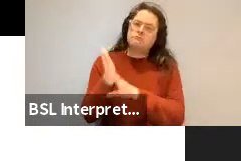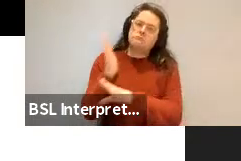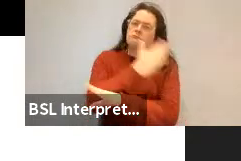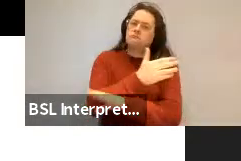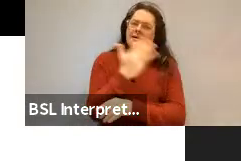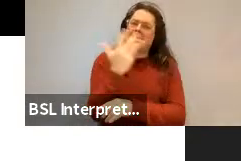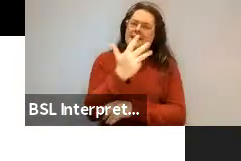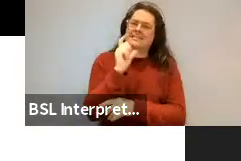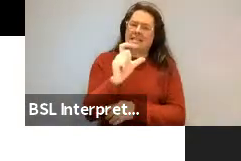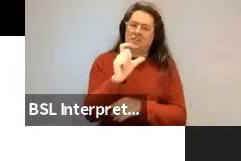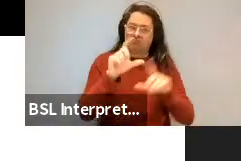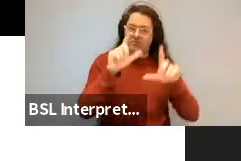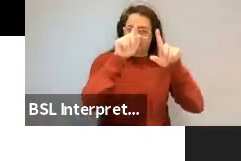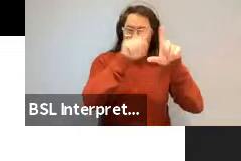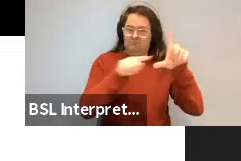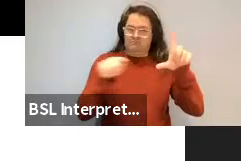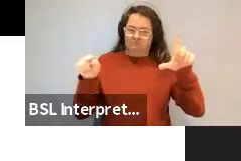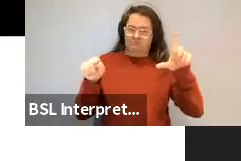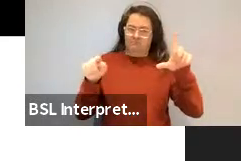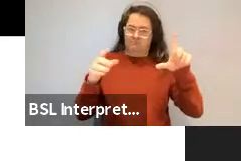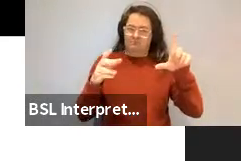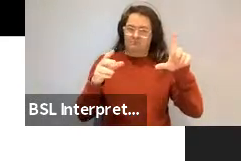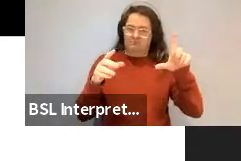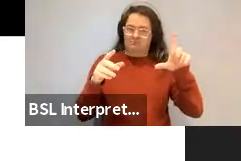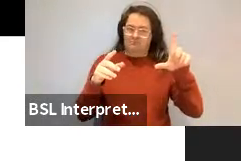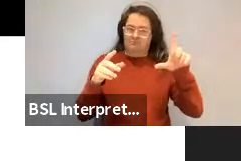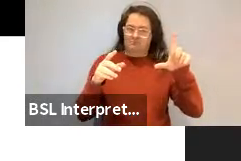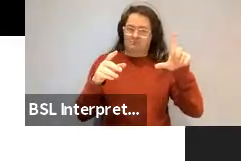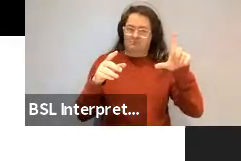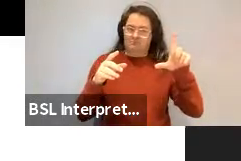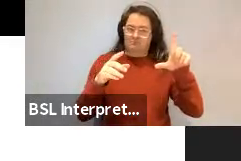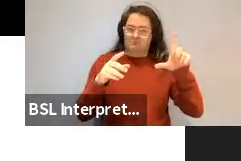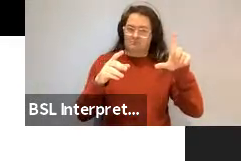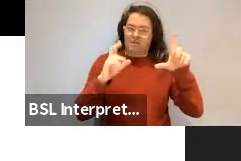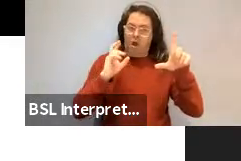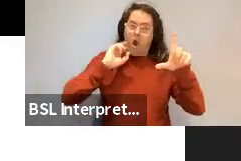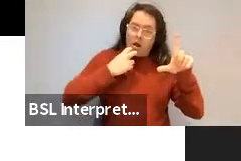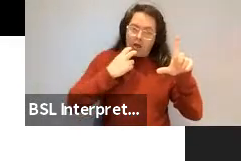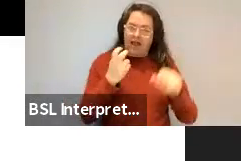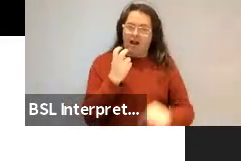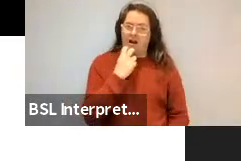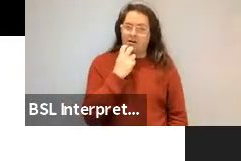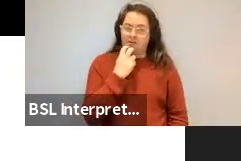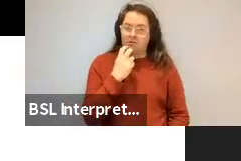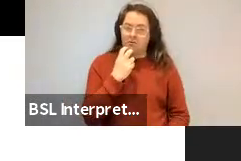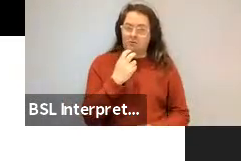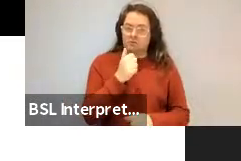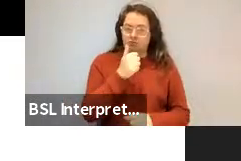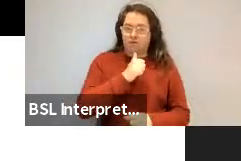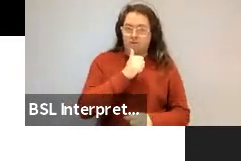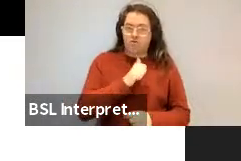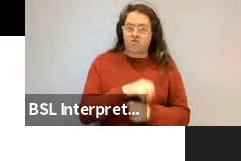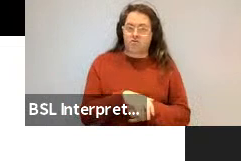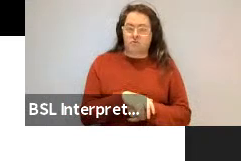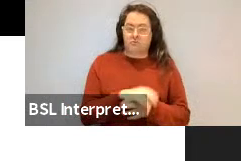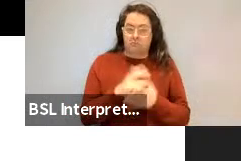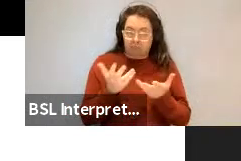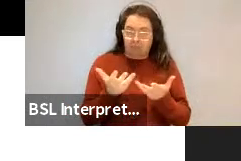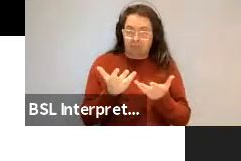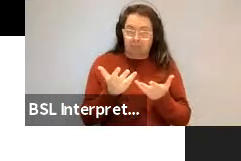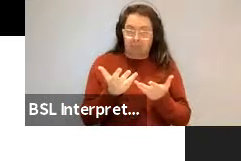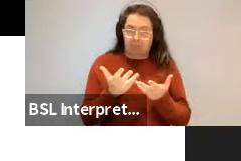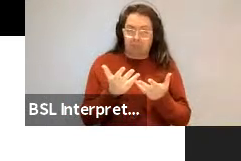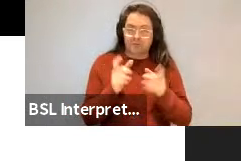the uncles and aunts was preferred. So this reversed. So in what you're going to see, the